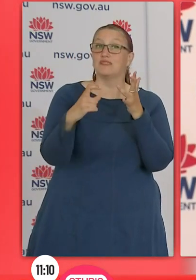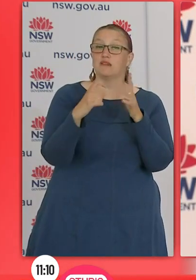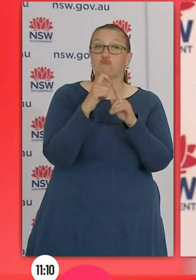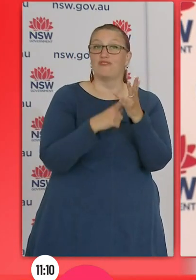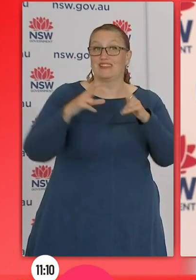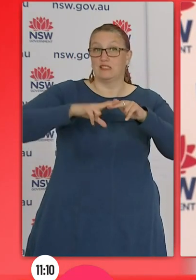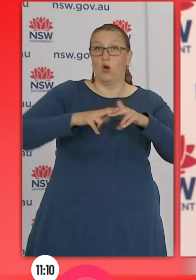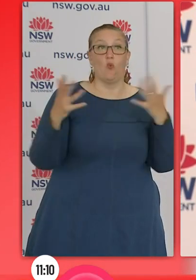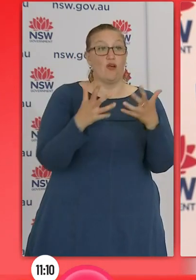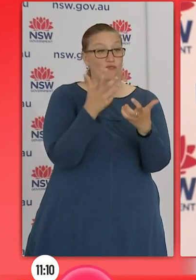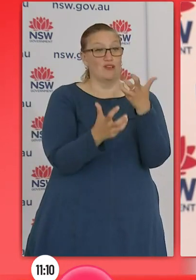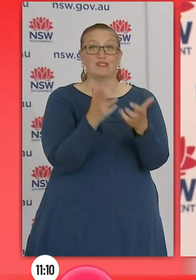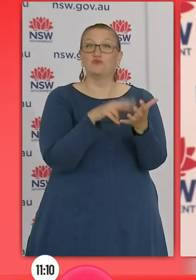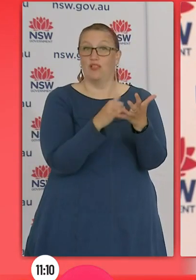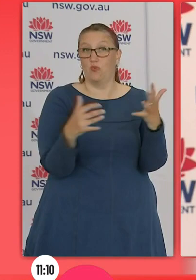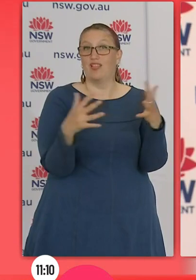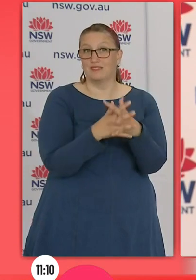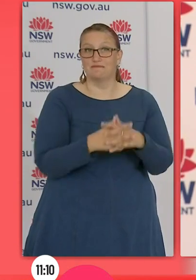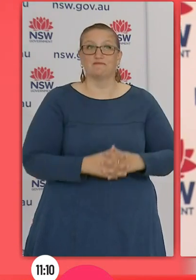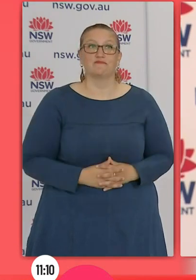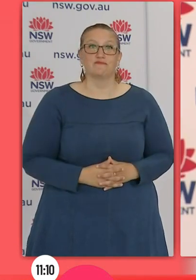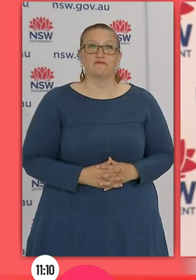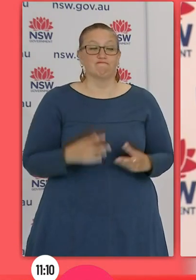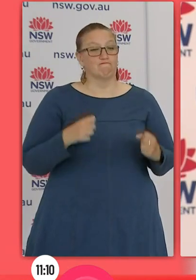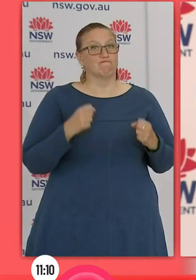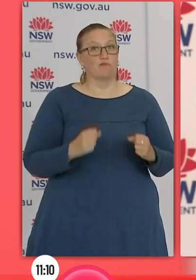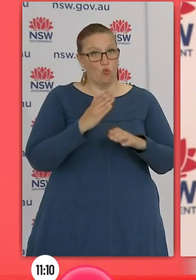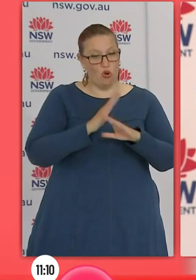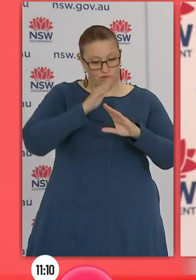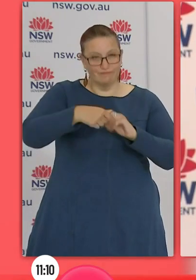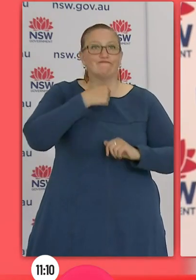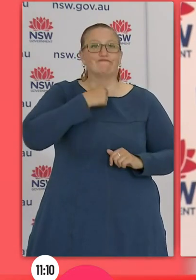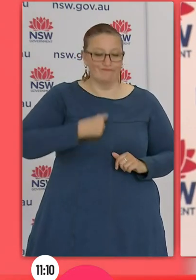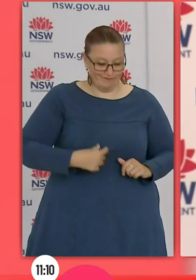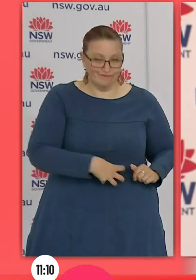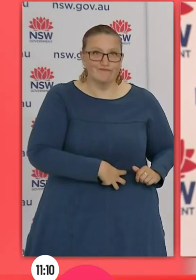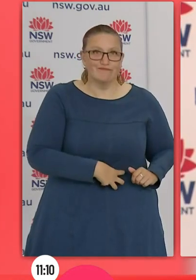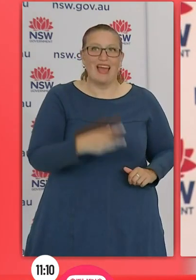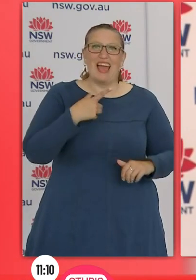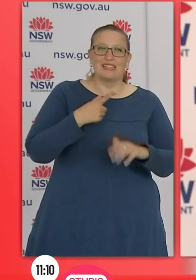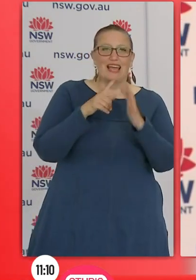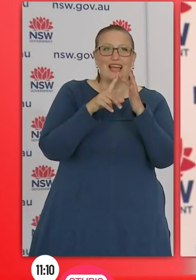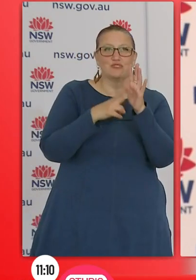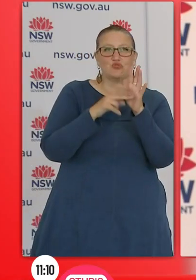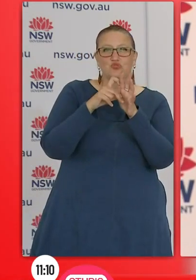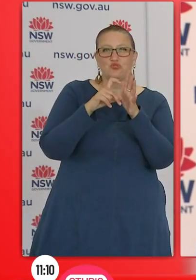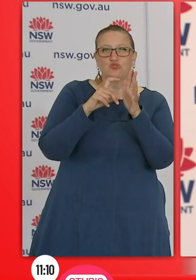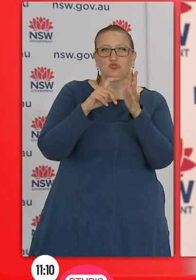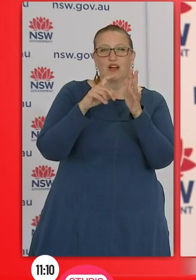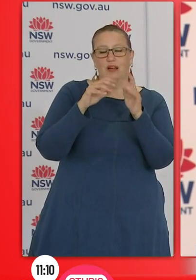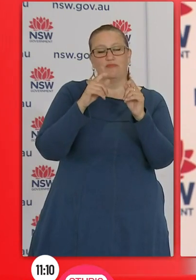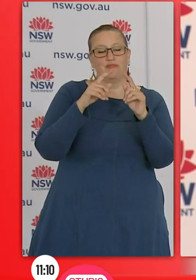the University of New South Wales and a gastroenterologist and therapeutic endoscopist. I work at Bankstown Lidcom Hospital